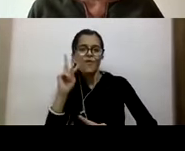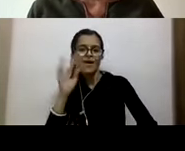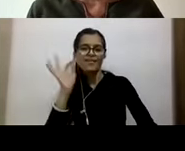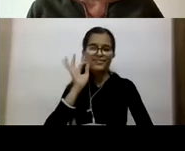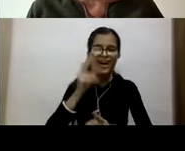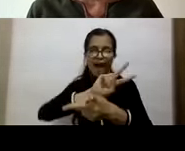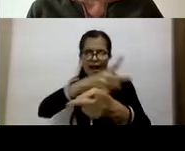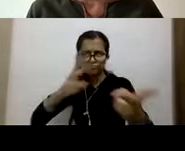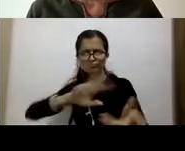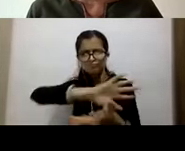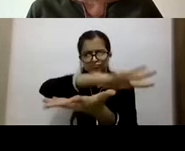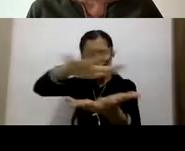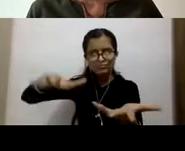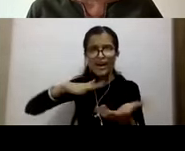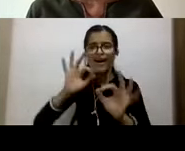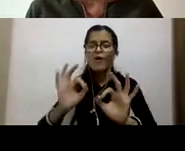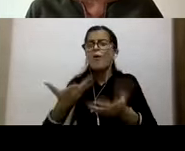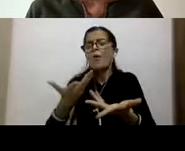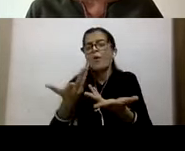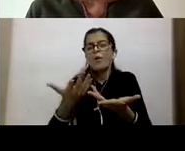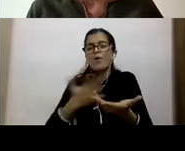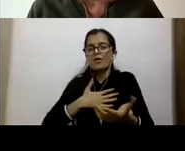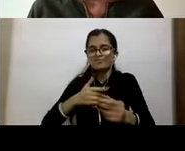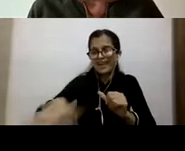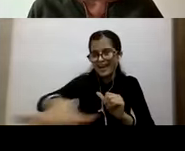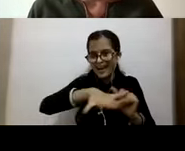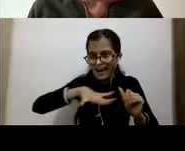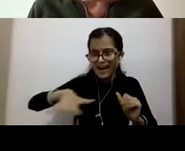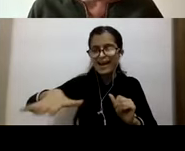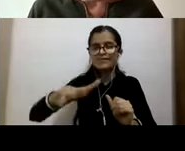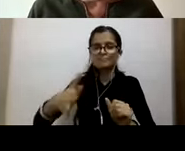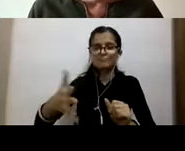you see the ground vegetation and the ground orchids coming back on the trails.